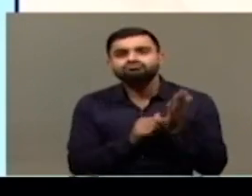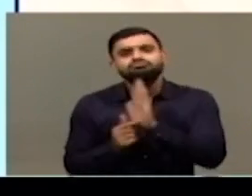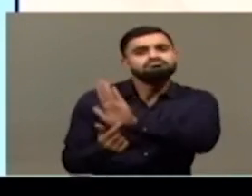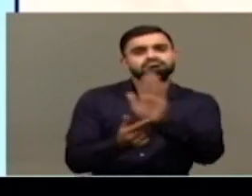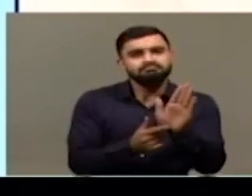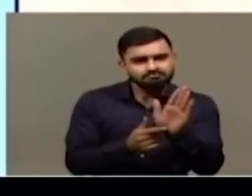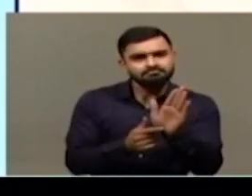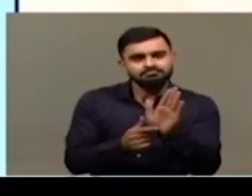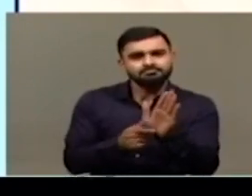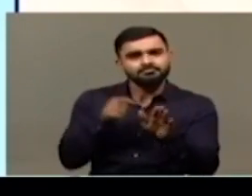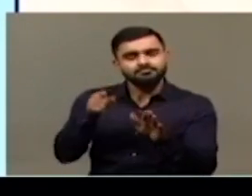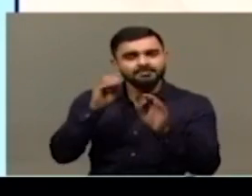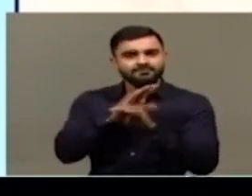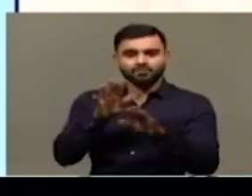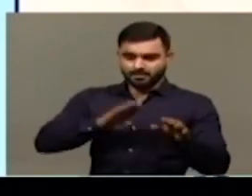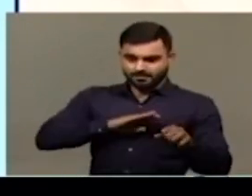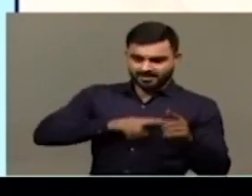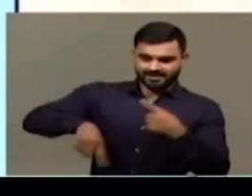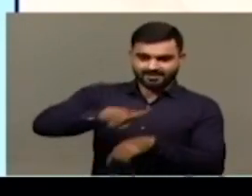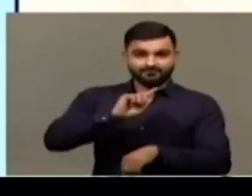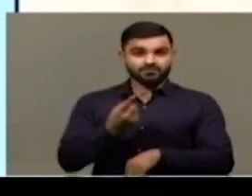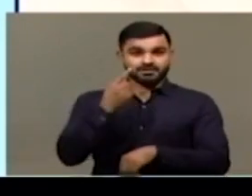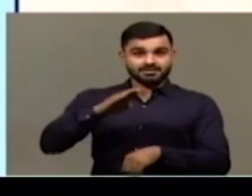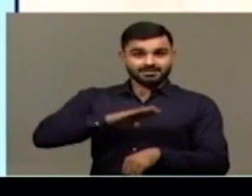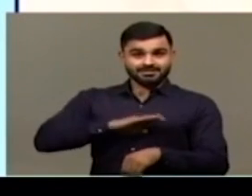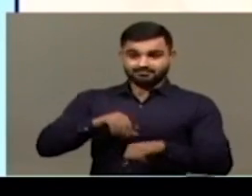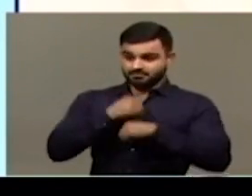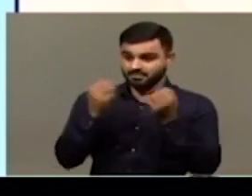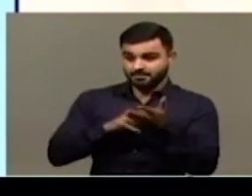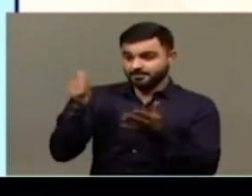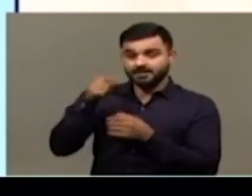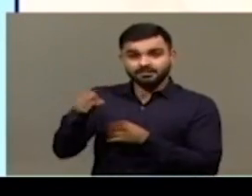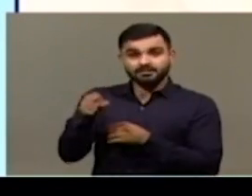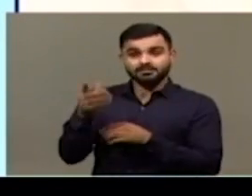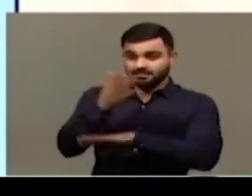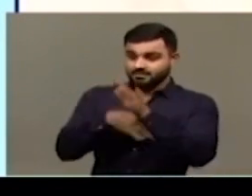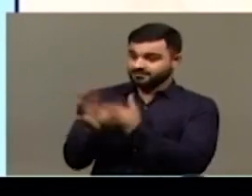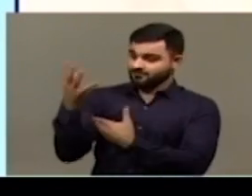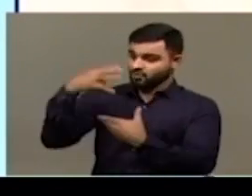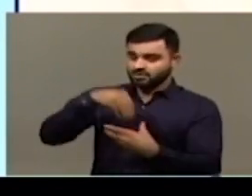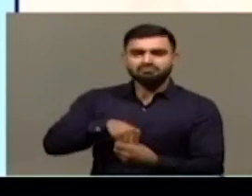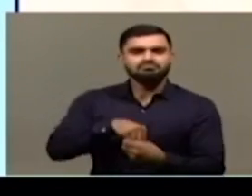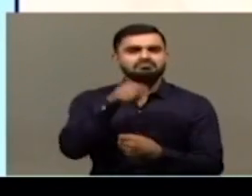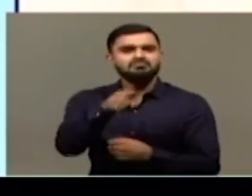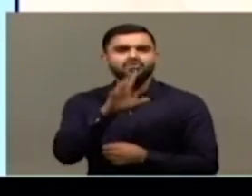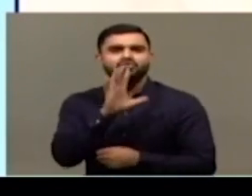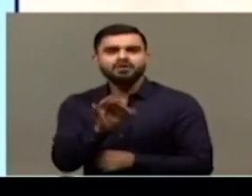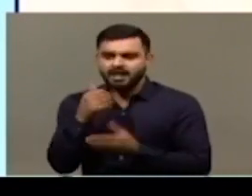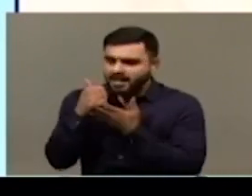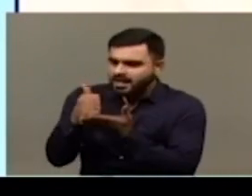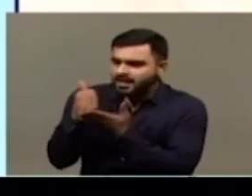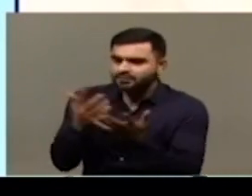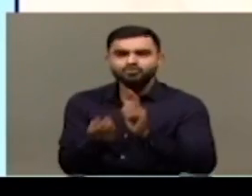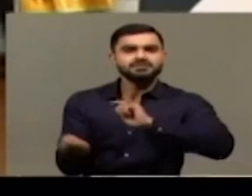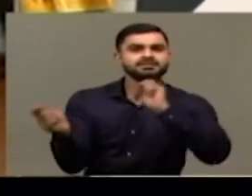state to have a dedicated ministry for the disabled. How has that actually helped and what change has that brought in the lives of